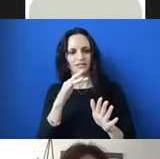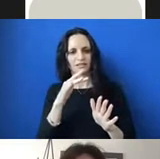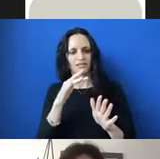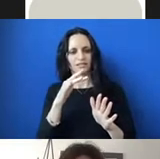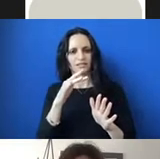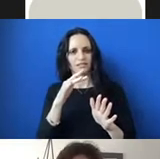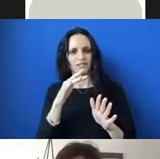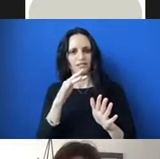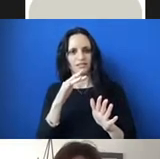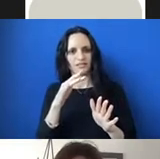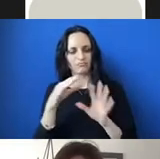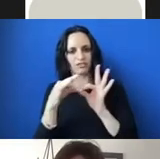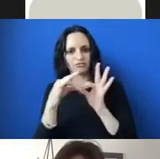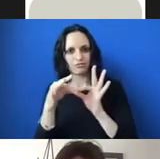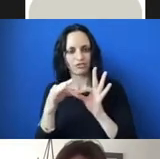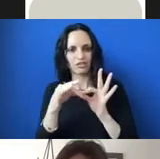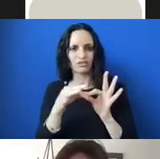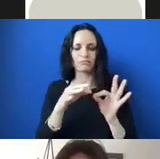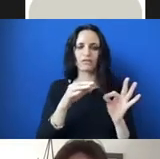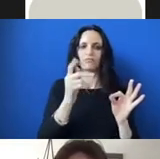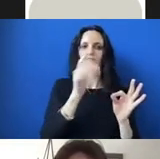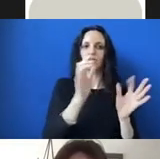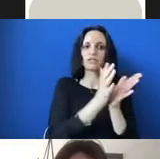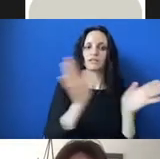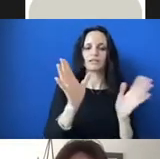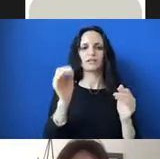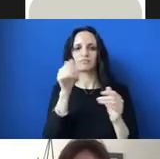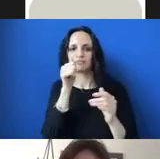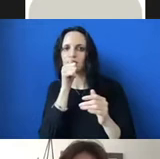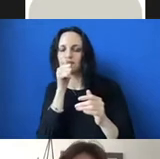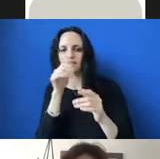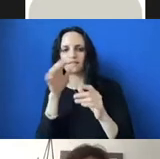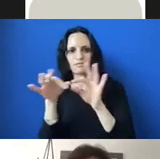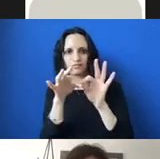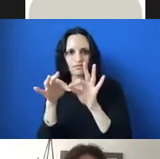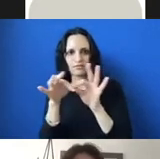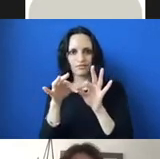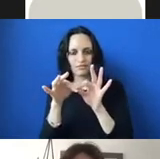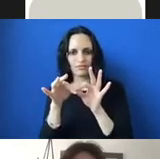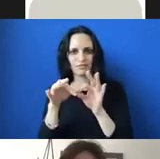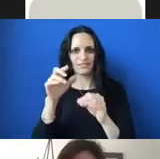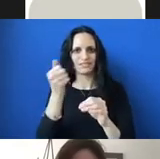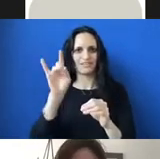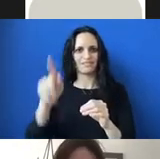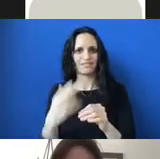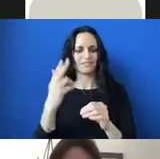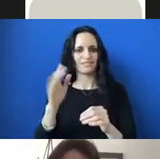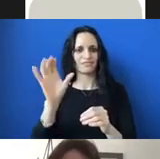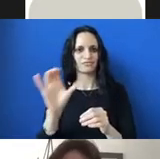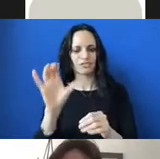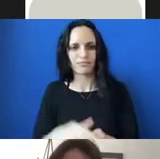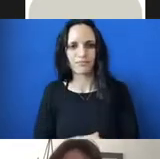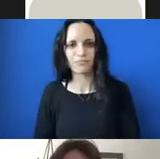public and the private 18th century American culture. And just an overview on how they even made their way into these